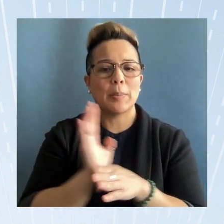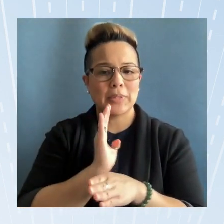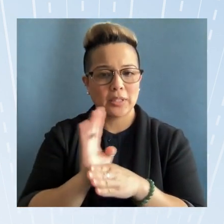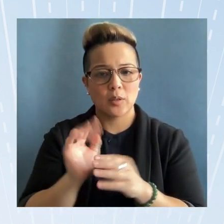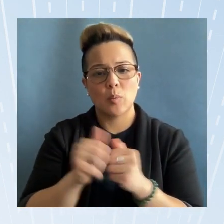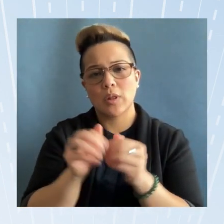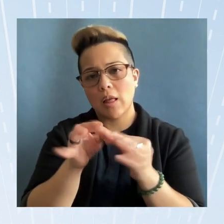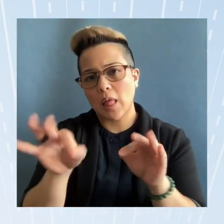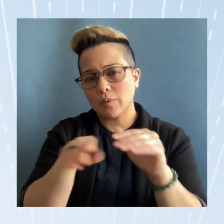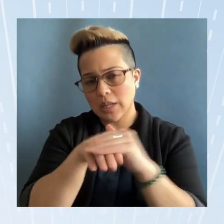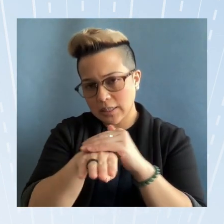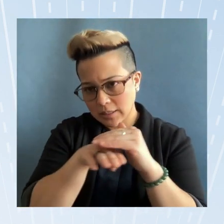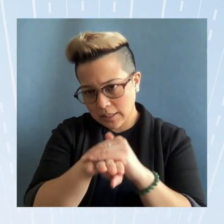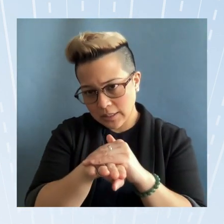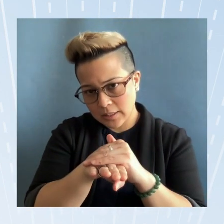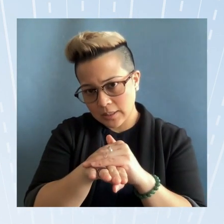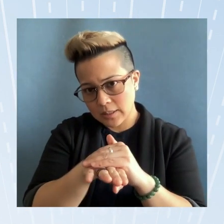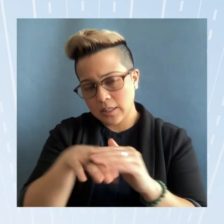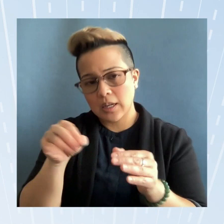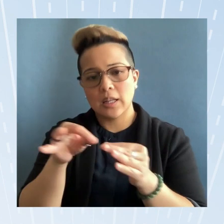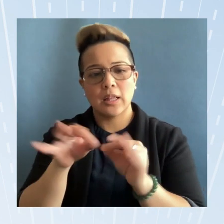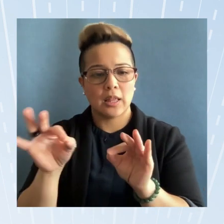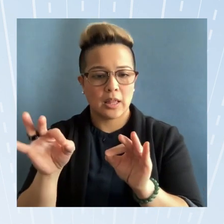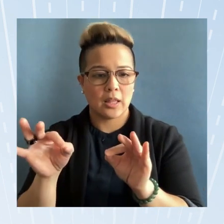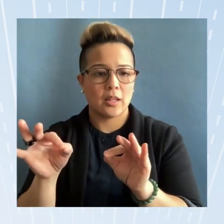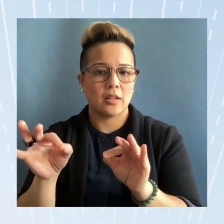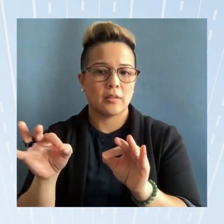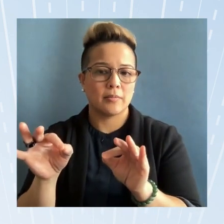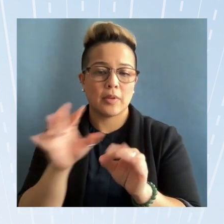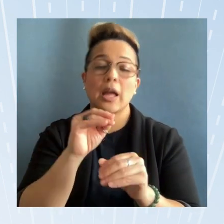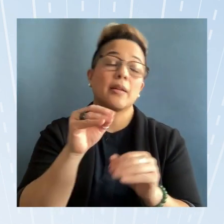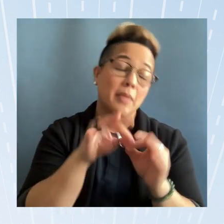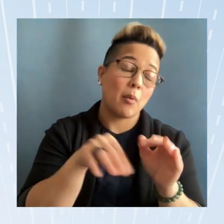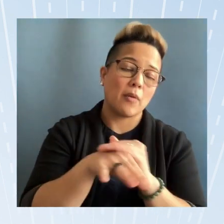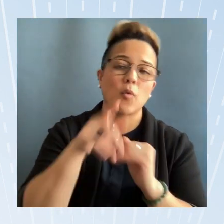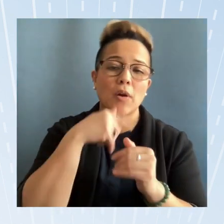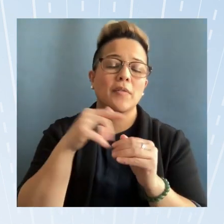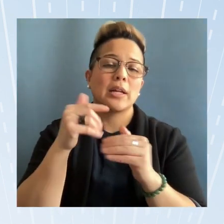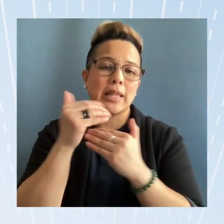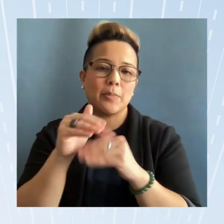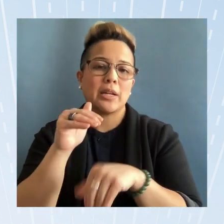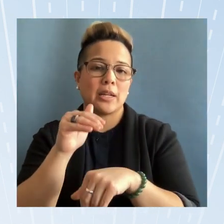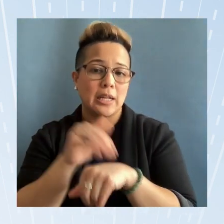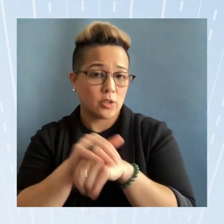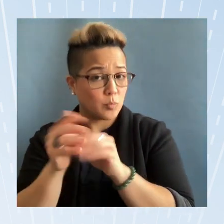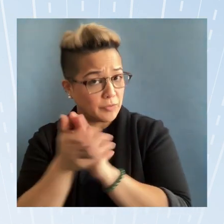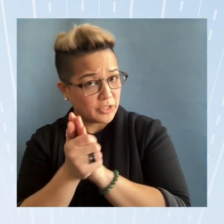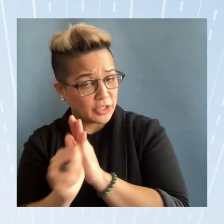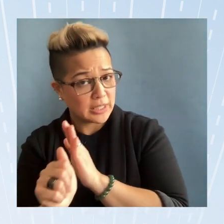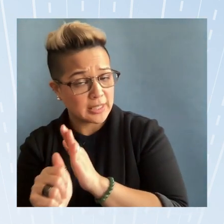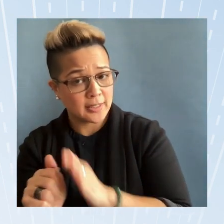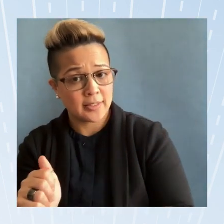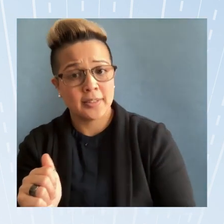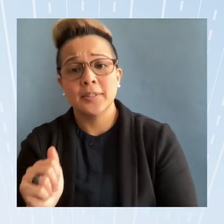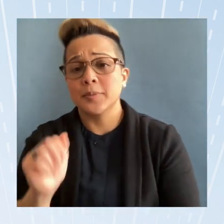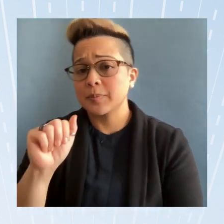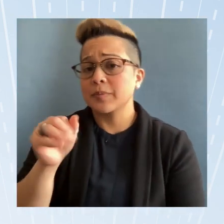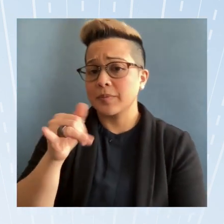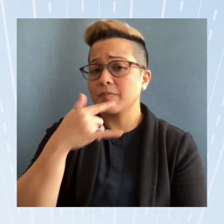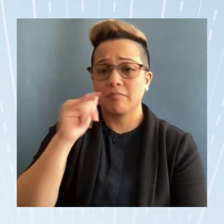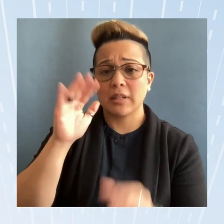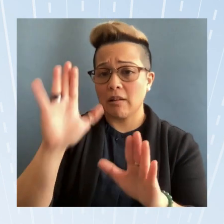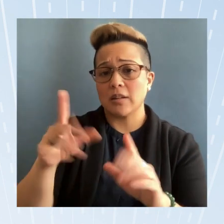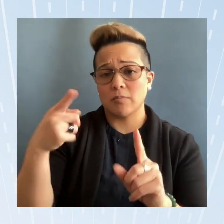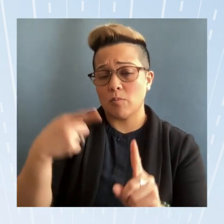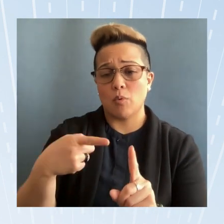language access um and language uh limit who have limited english proficiency i think that's an excellent point and